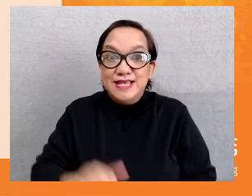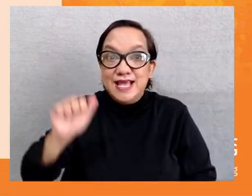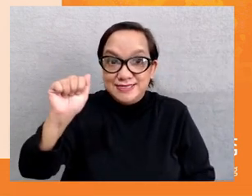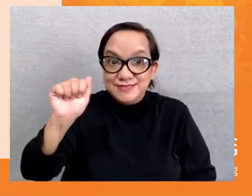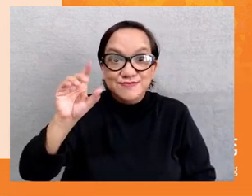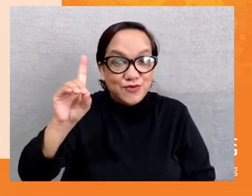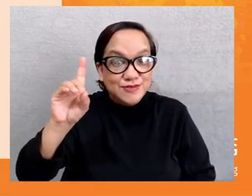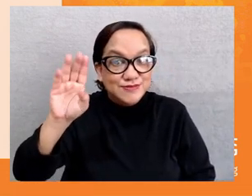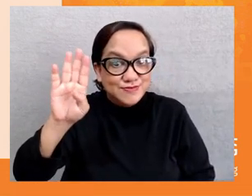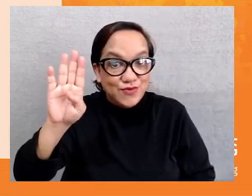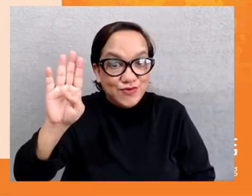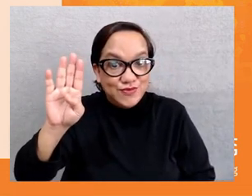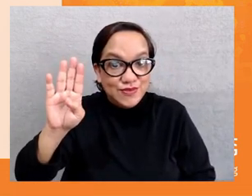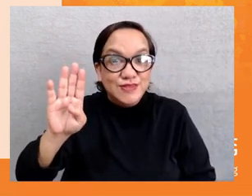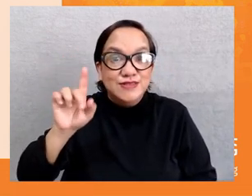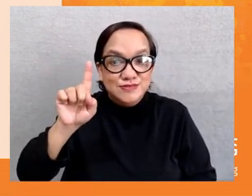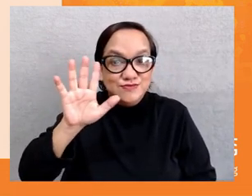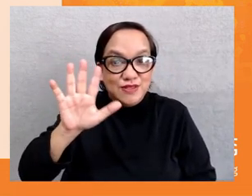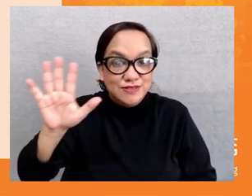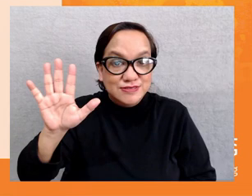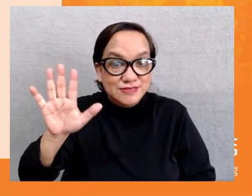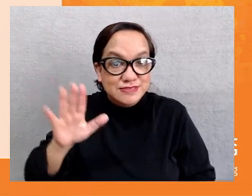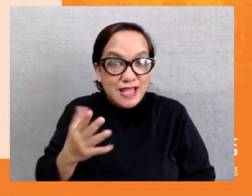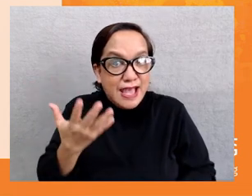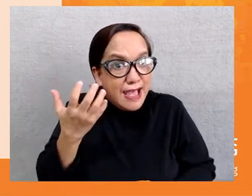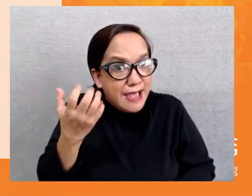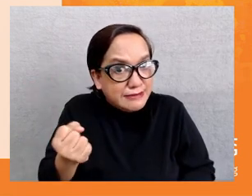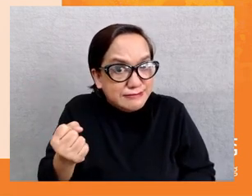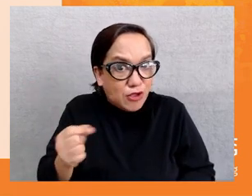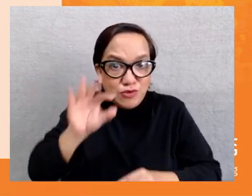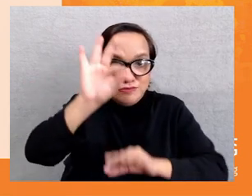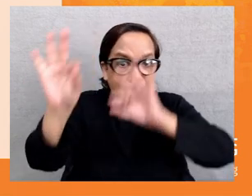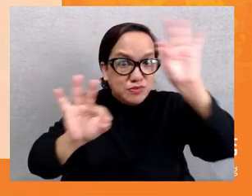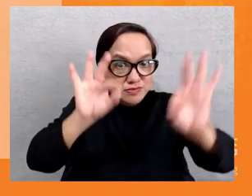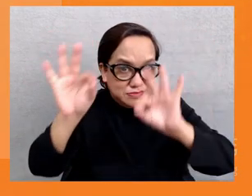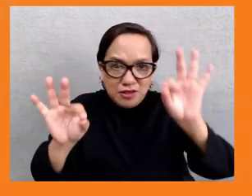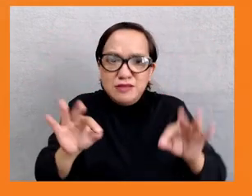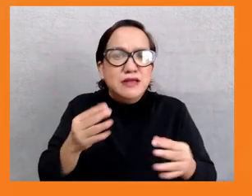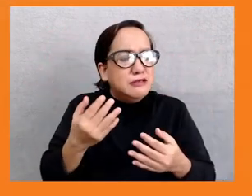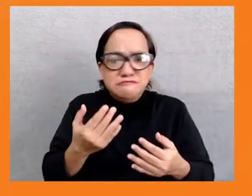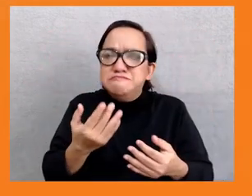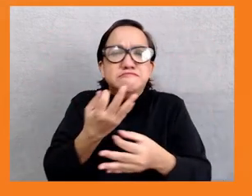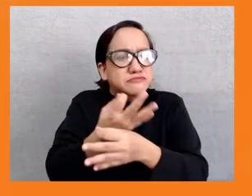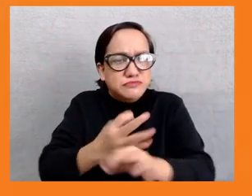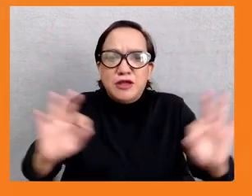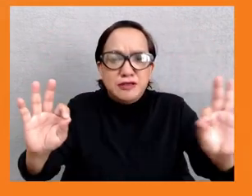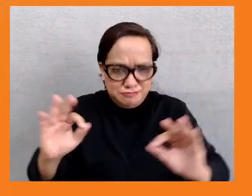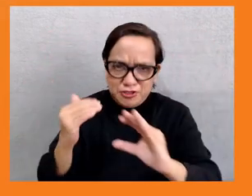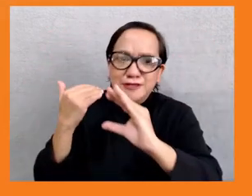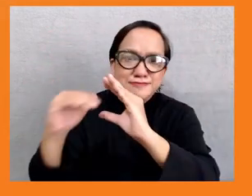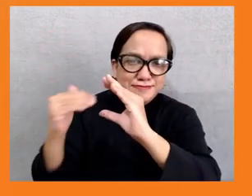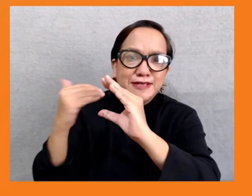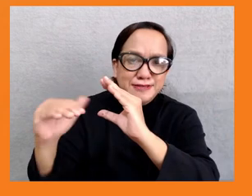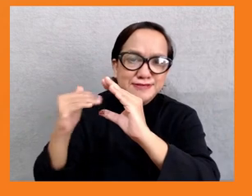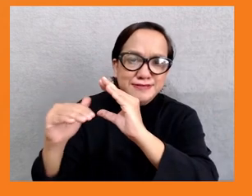If you have any questions throughout the panel discussion, feel free to submit them through Pigeonhole. Questions with the highest number of votes will